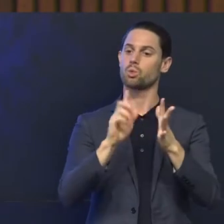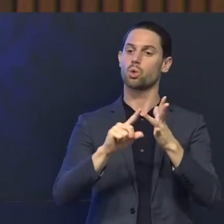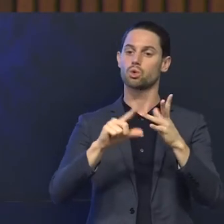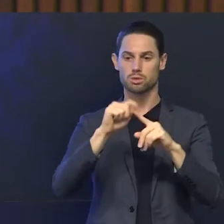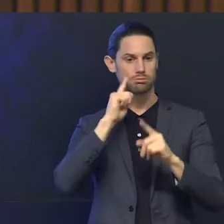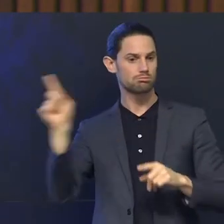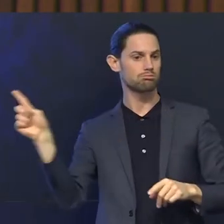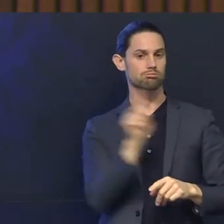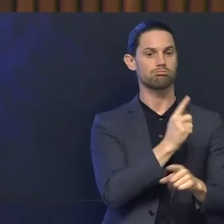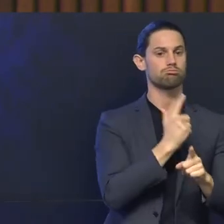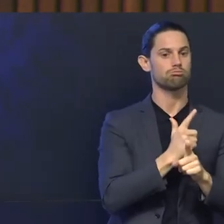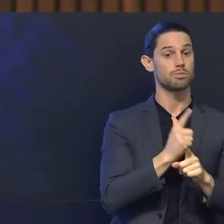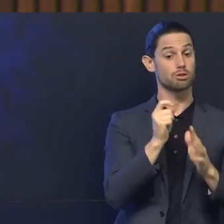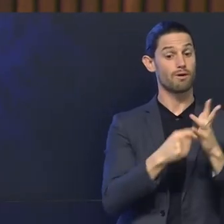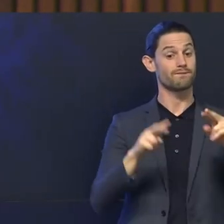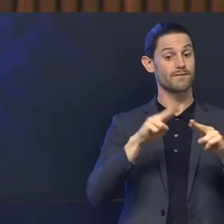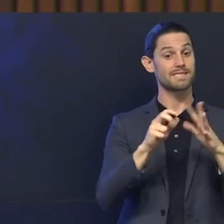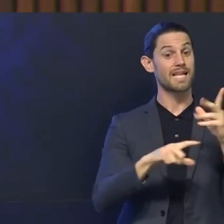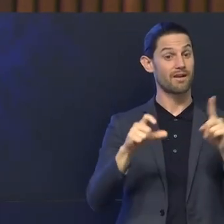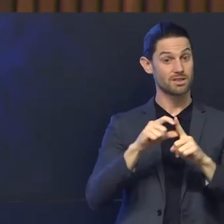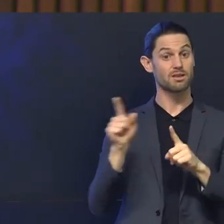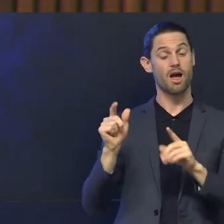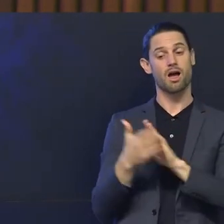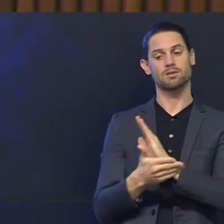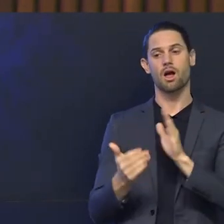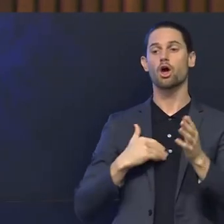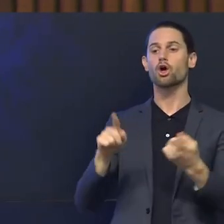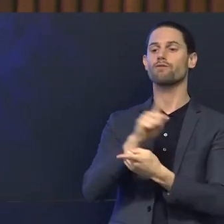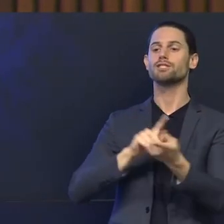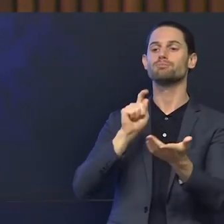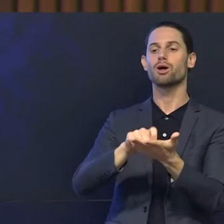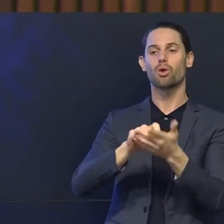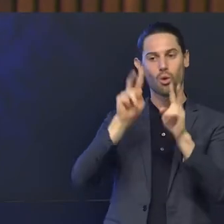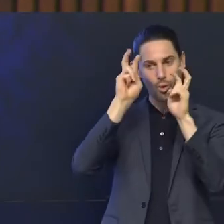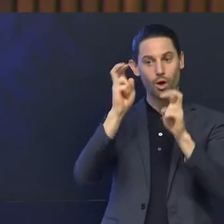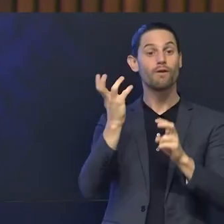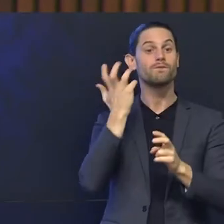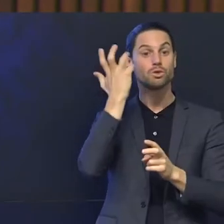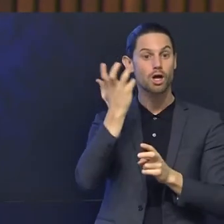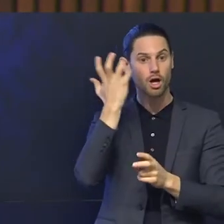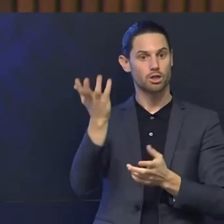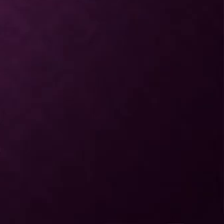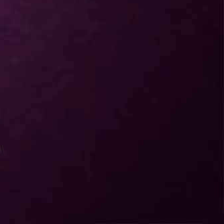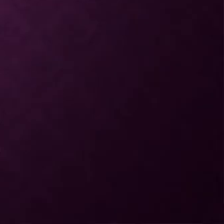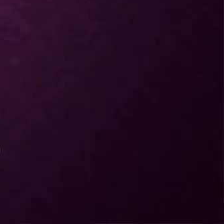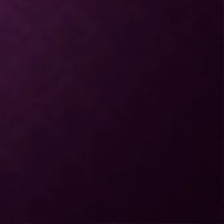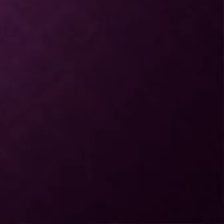Professor David Haywood is from our conference sponsor, Future Social Service Institute. you.